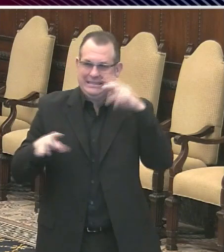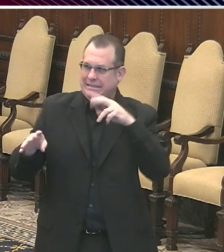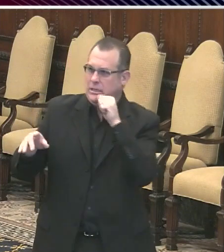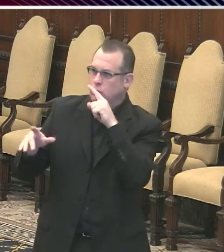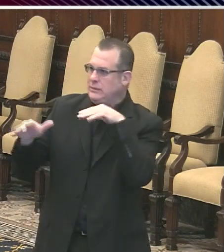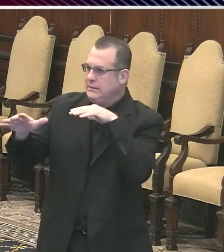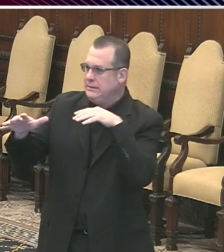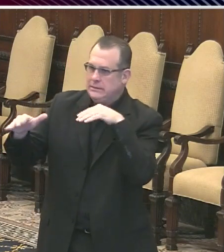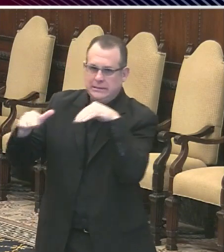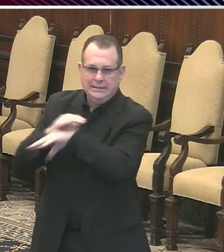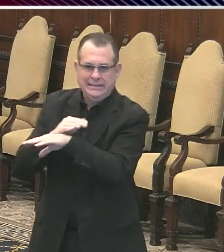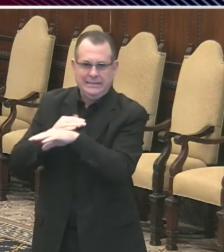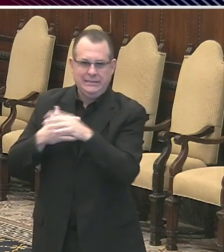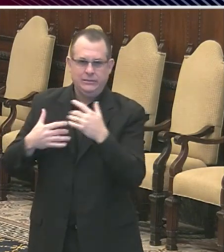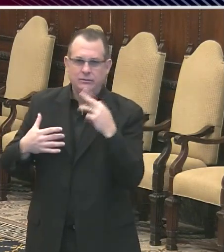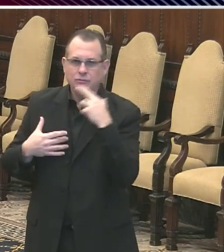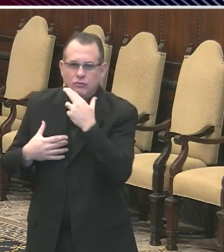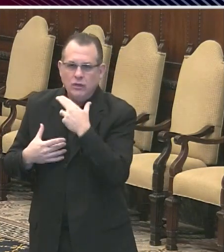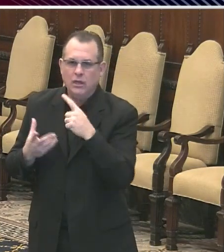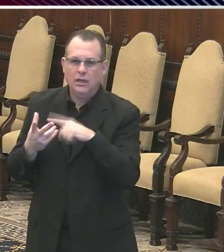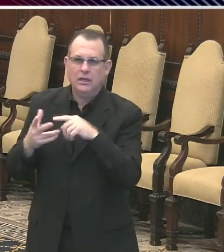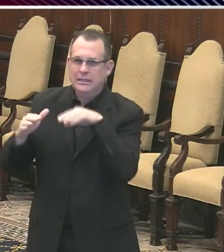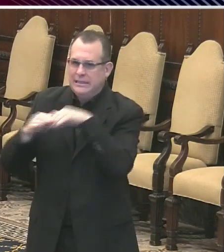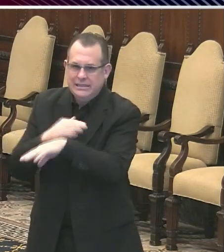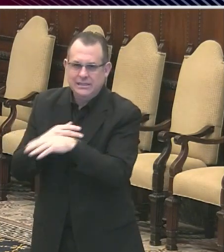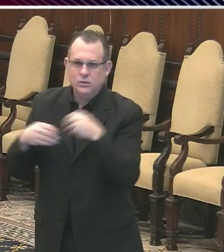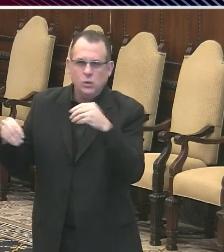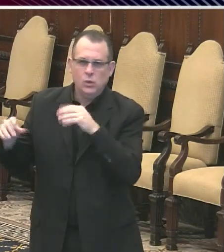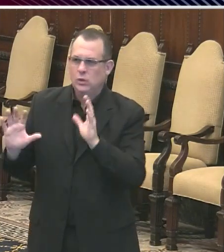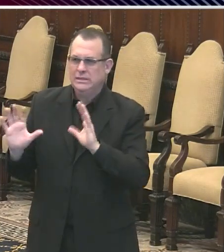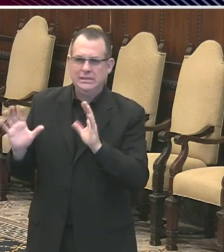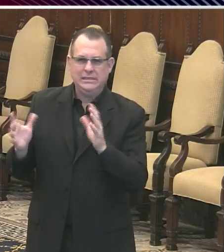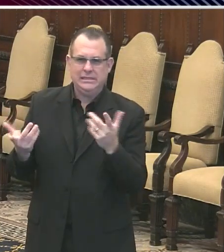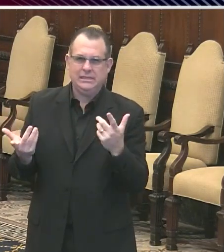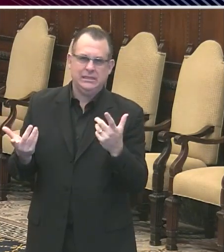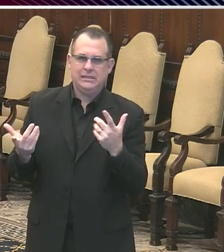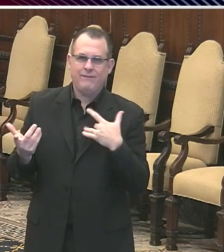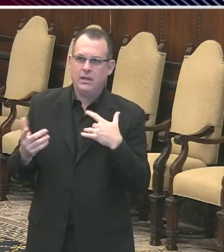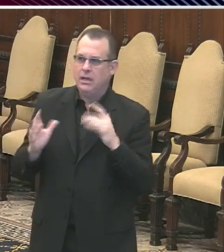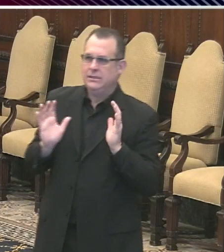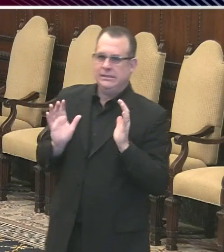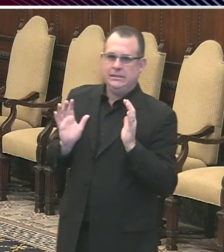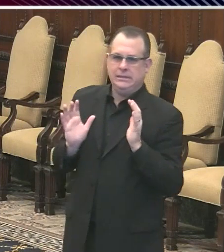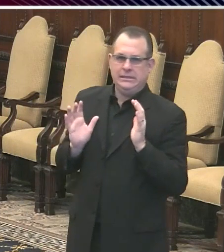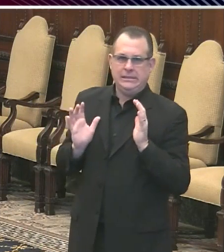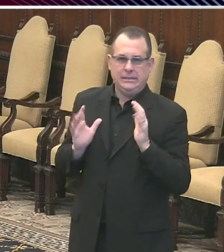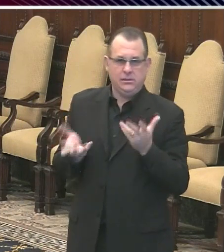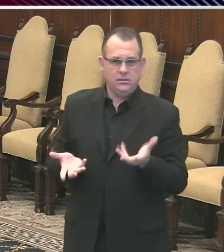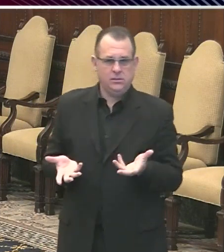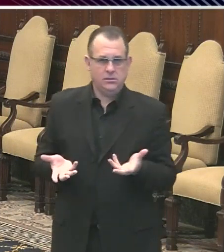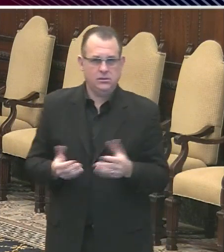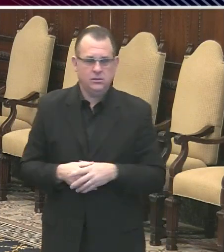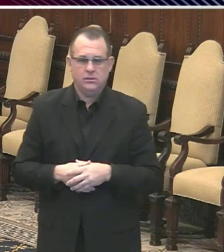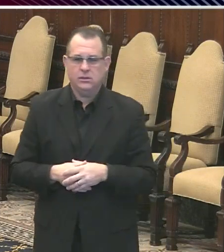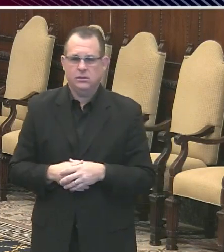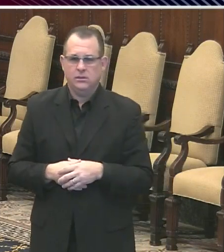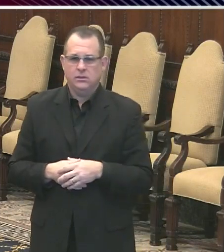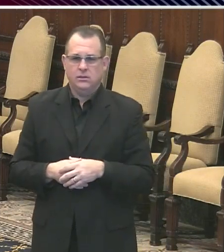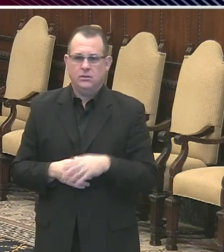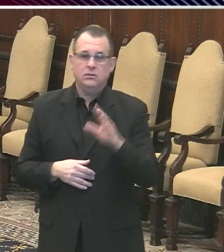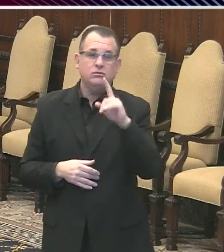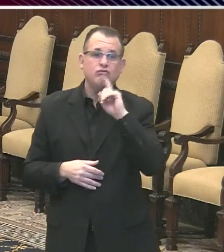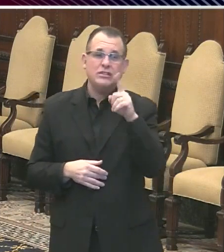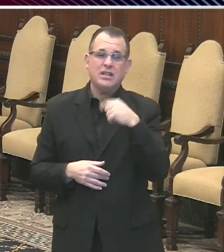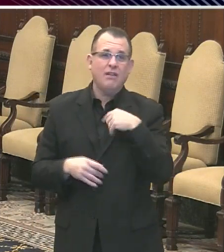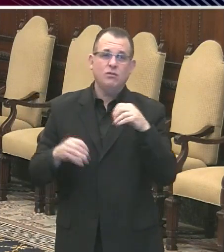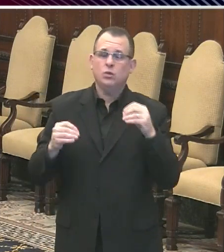safe going into a multiple-person setting to eat a meal or to shop. So I really have no